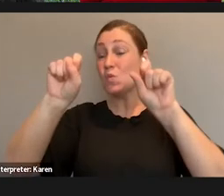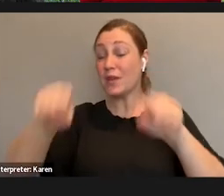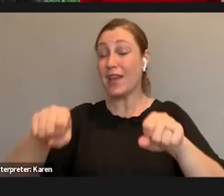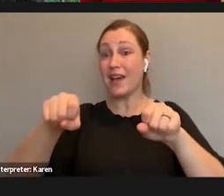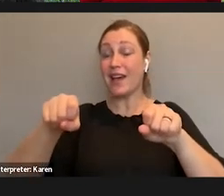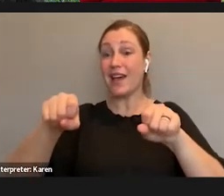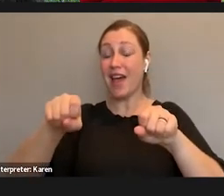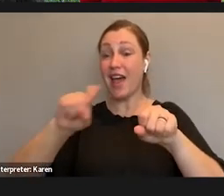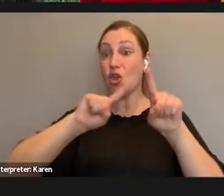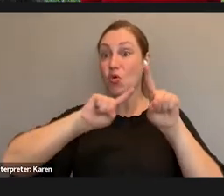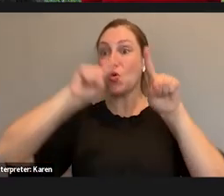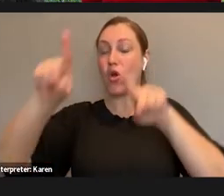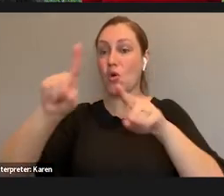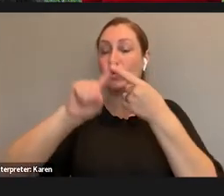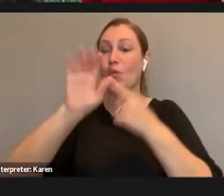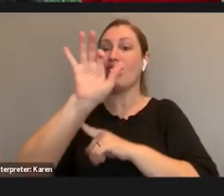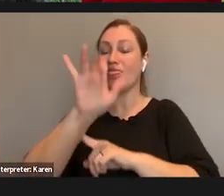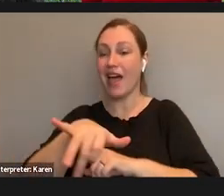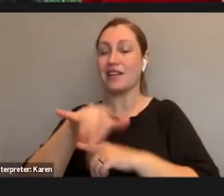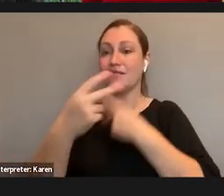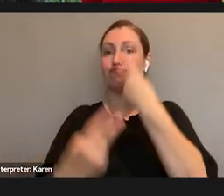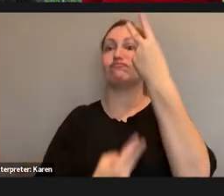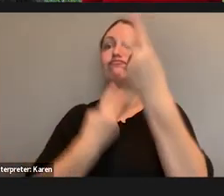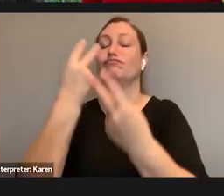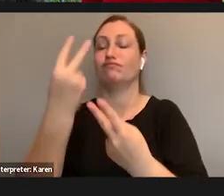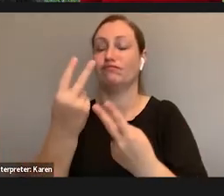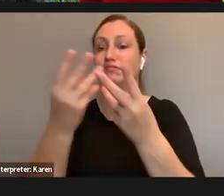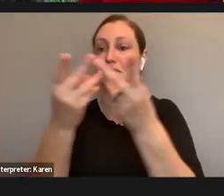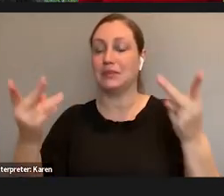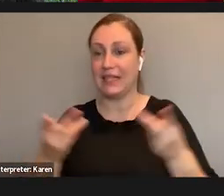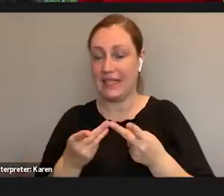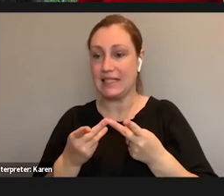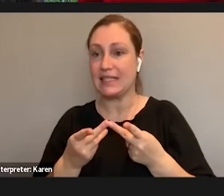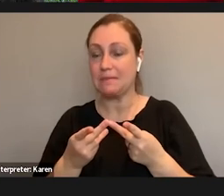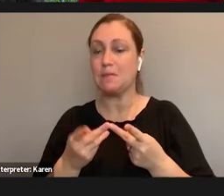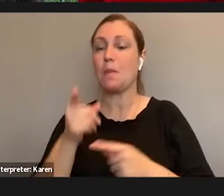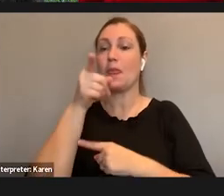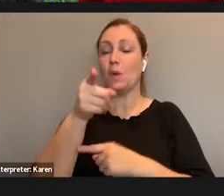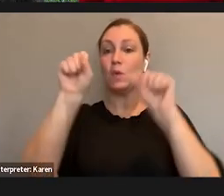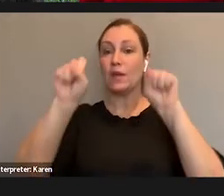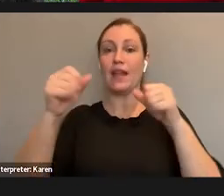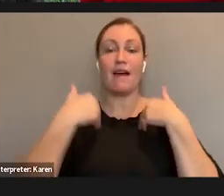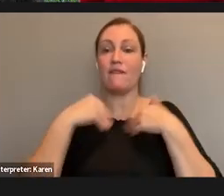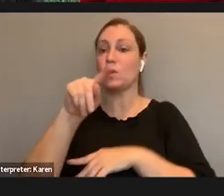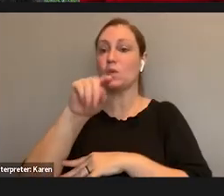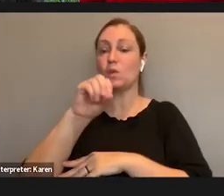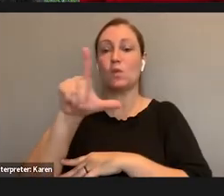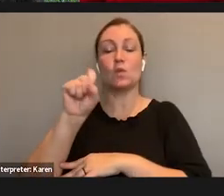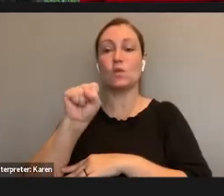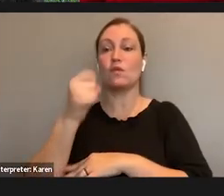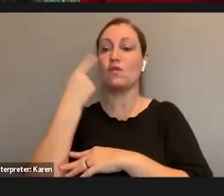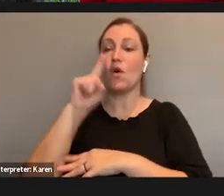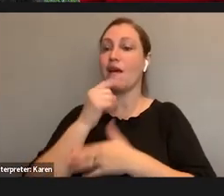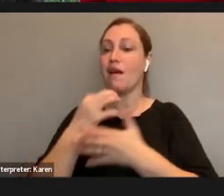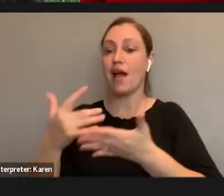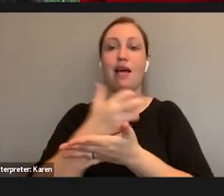this landscape just like you do in an advanced video game. You have tools for collecting data. You have the